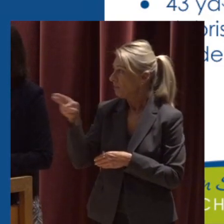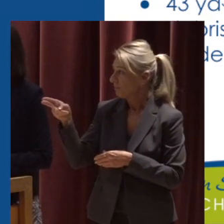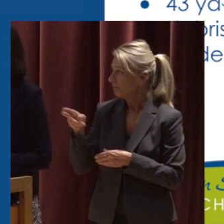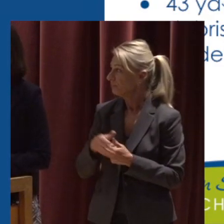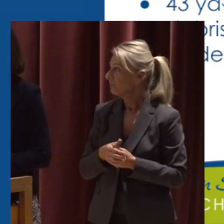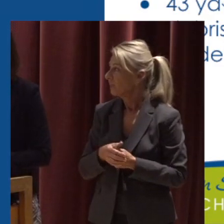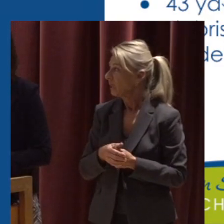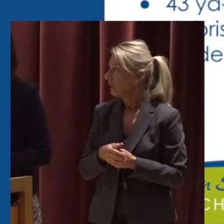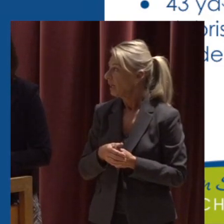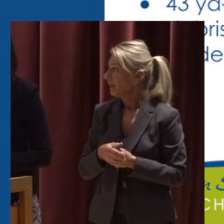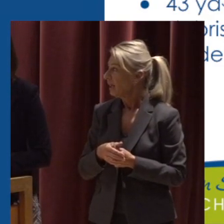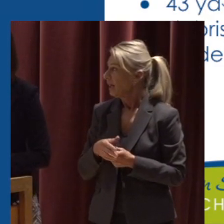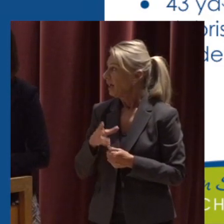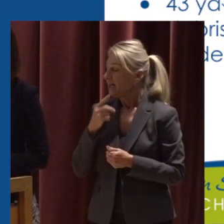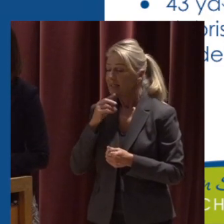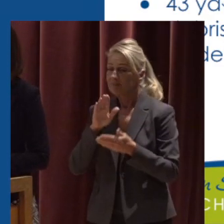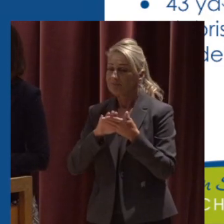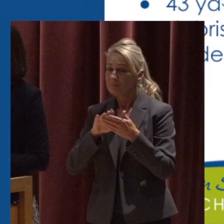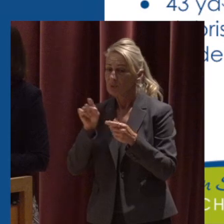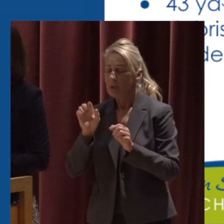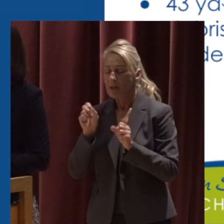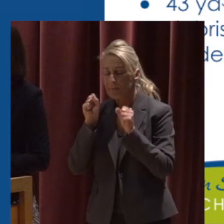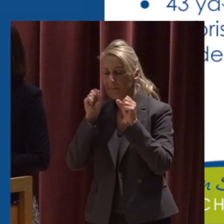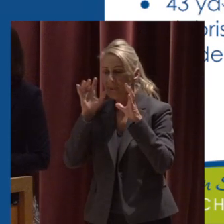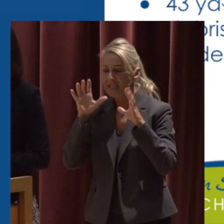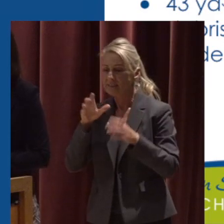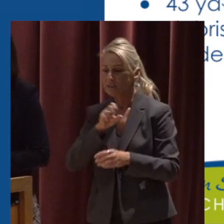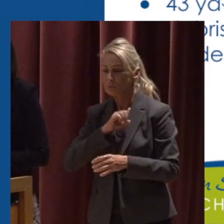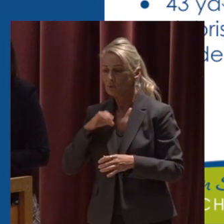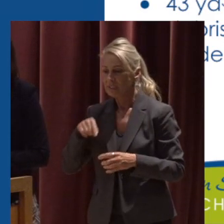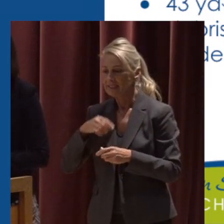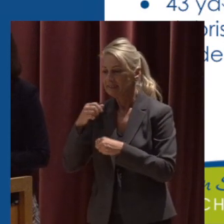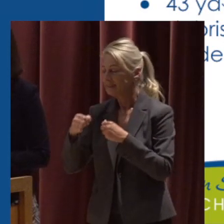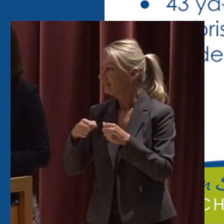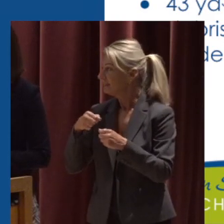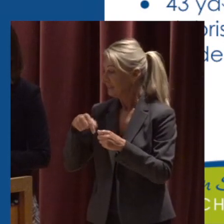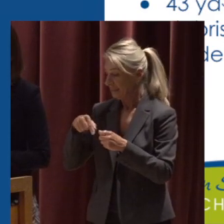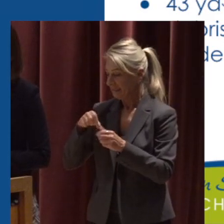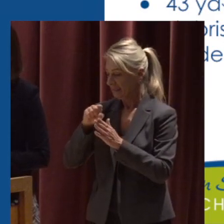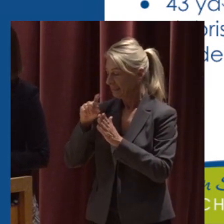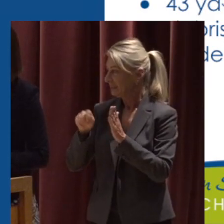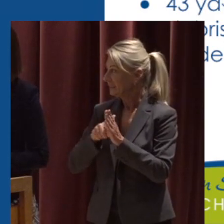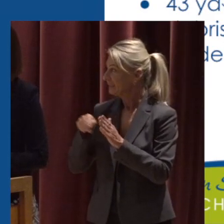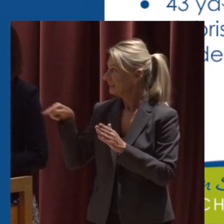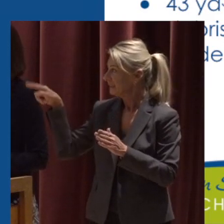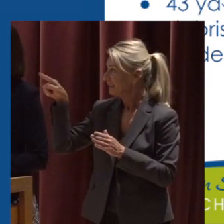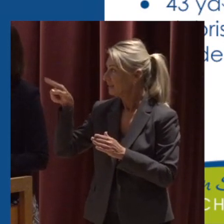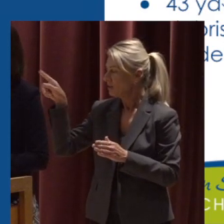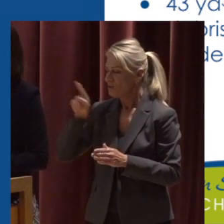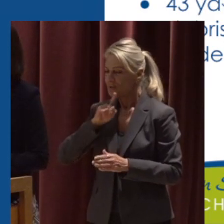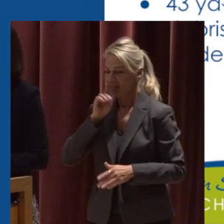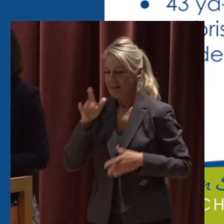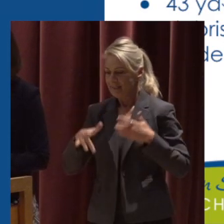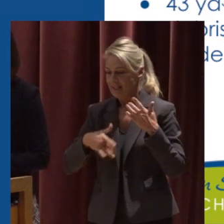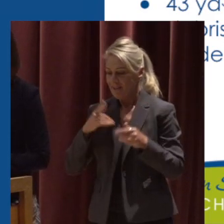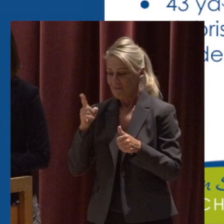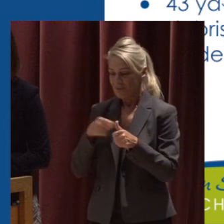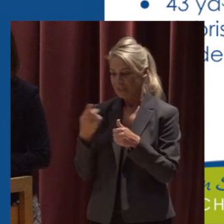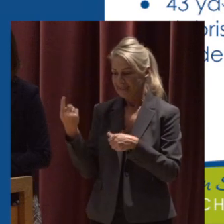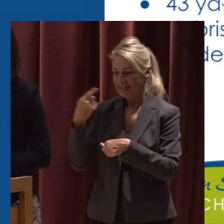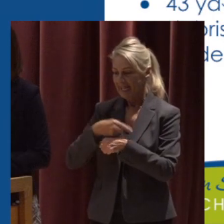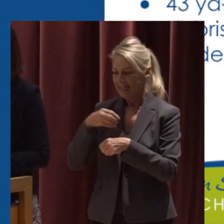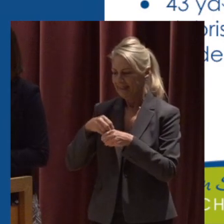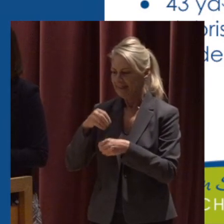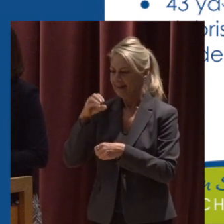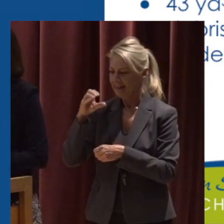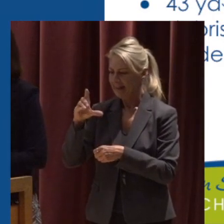I need to shout out to the amazing crew who was this season As they can be seen here Very excited to be there in their first day in the streams in Claggett